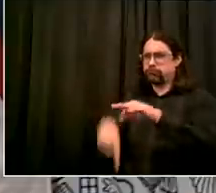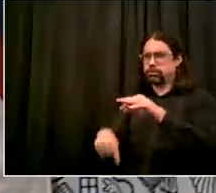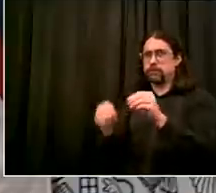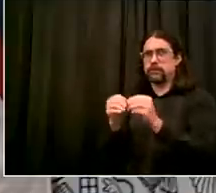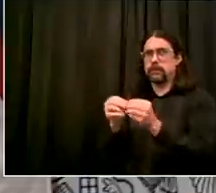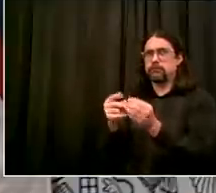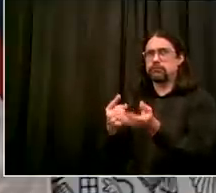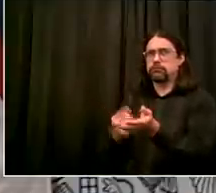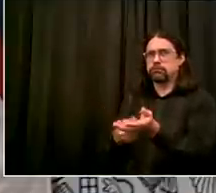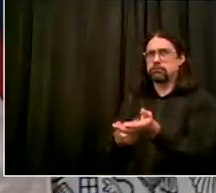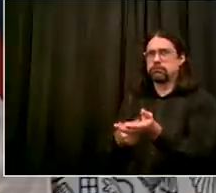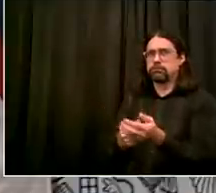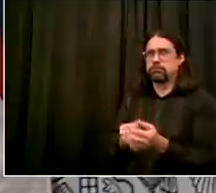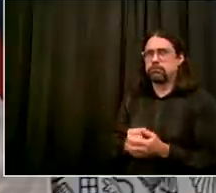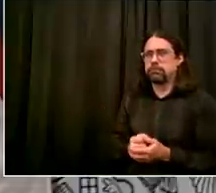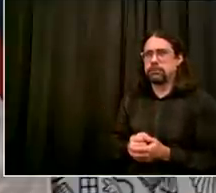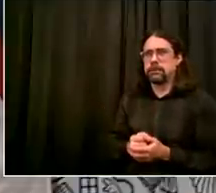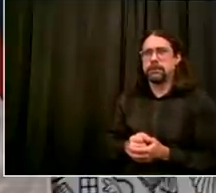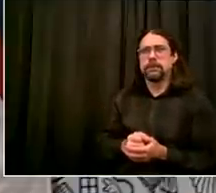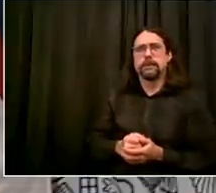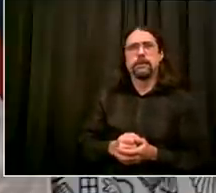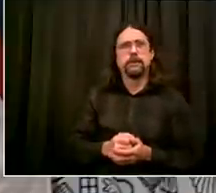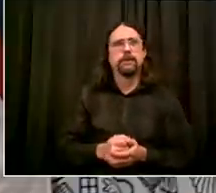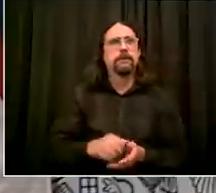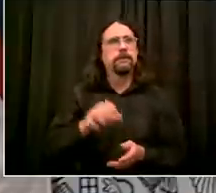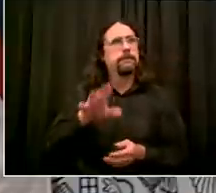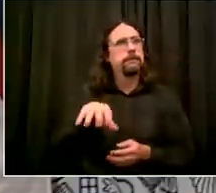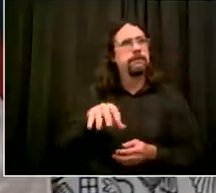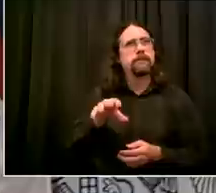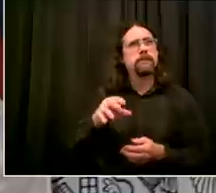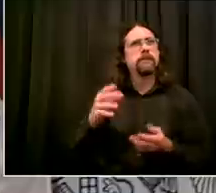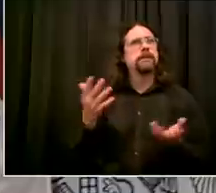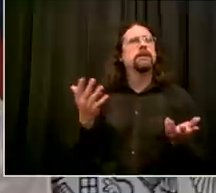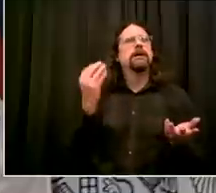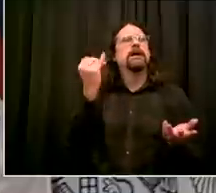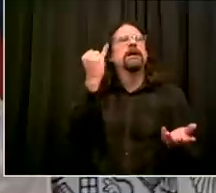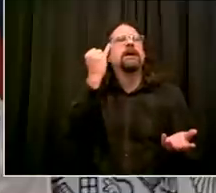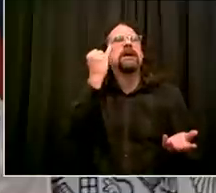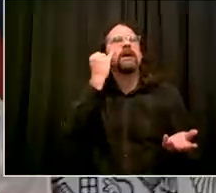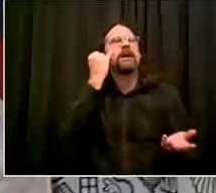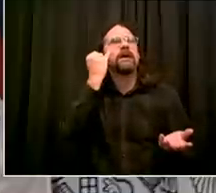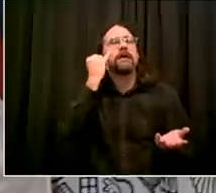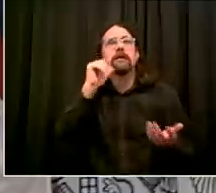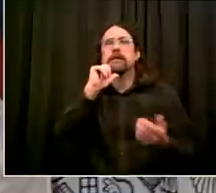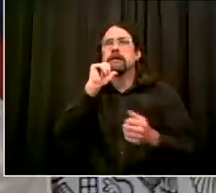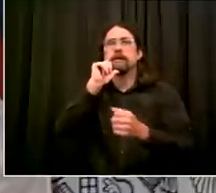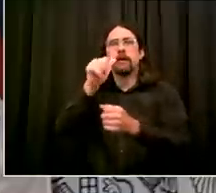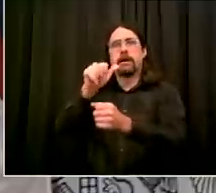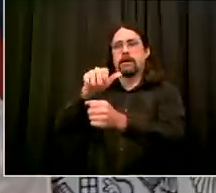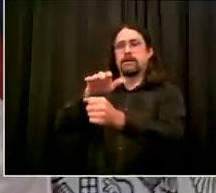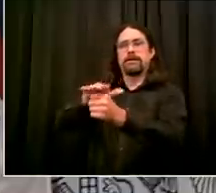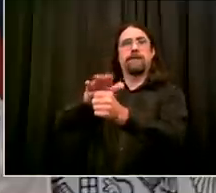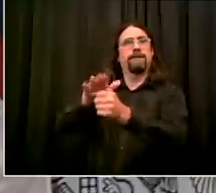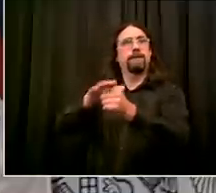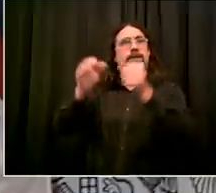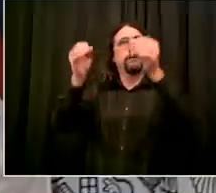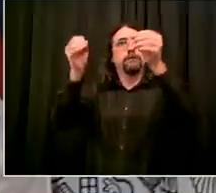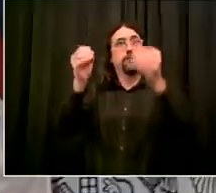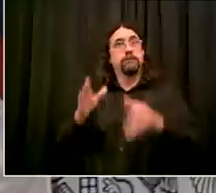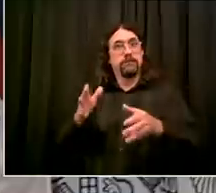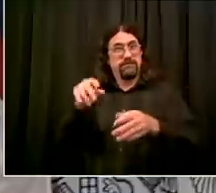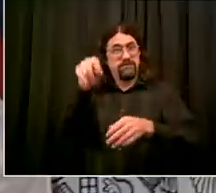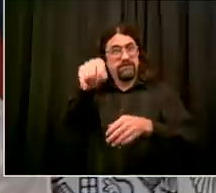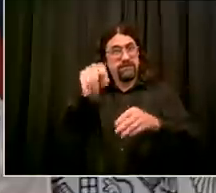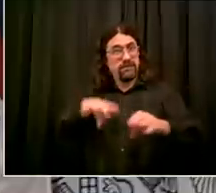last week coming in um but i mean these are teachers that you have to recruit hire trained from outside the existing pool